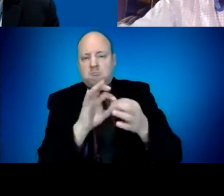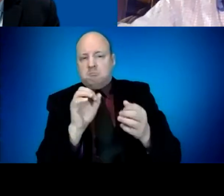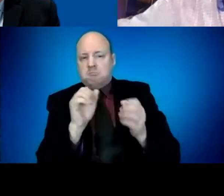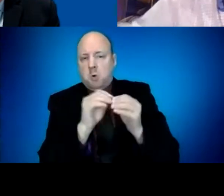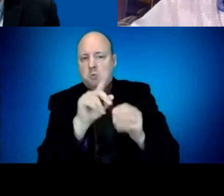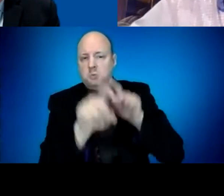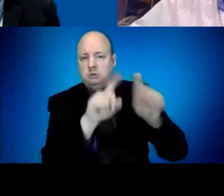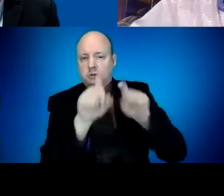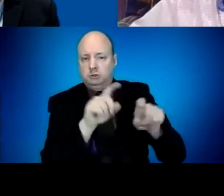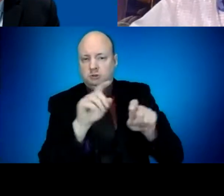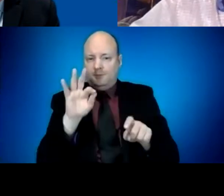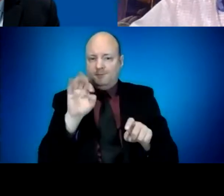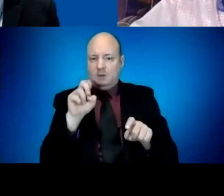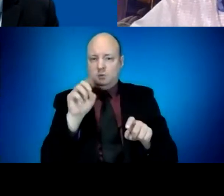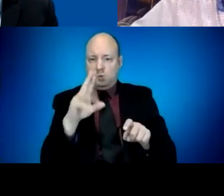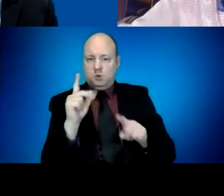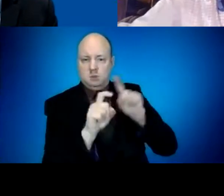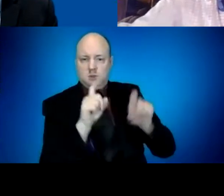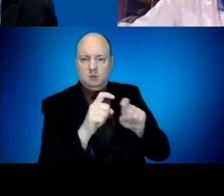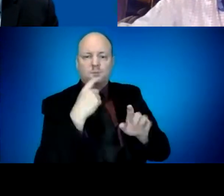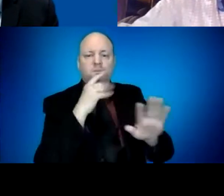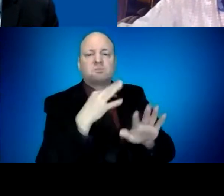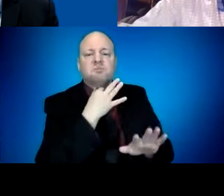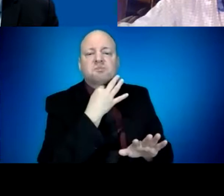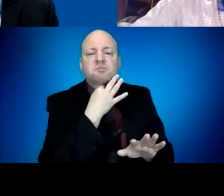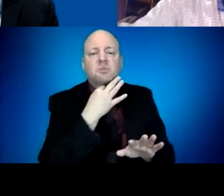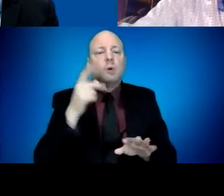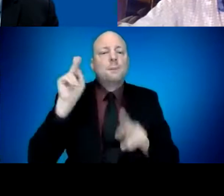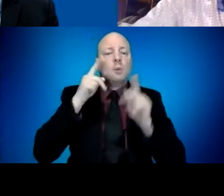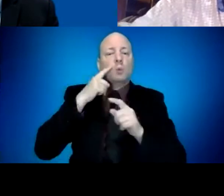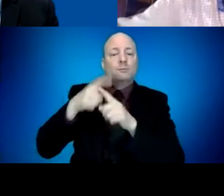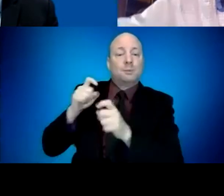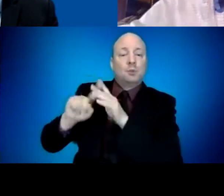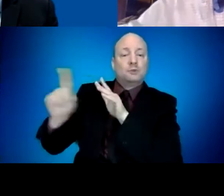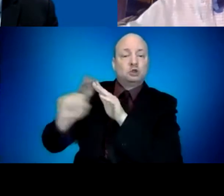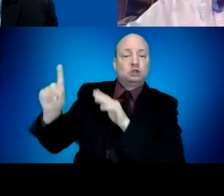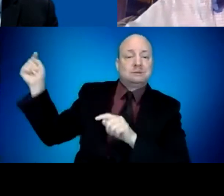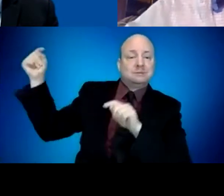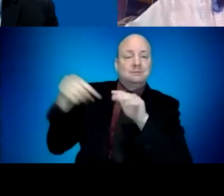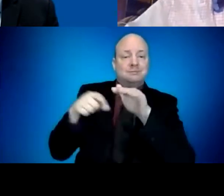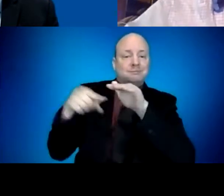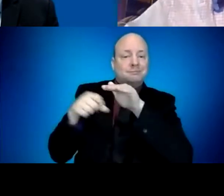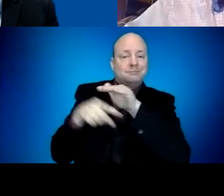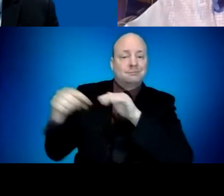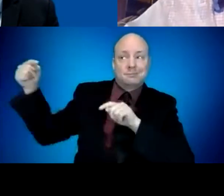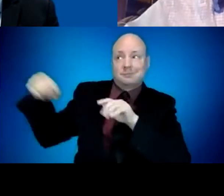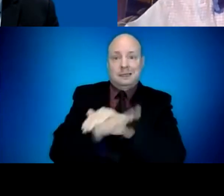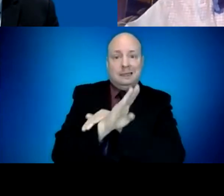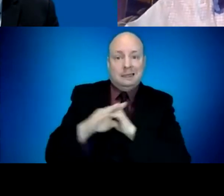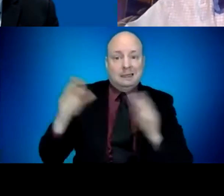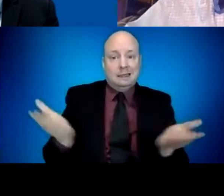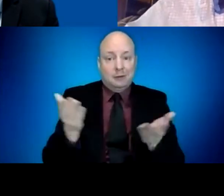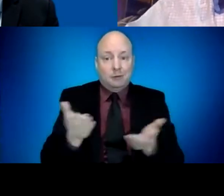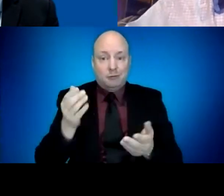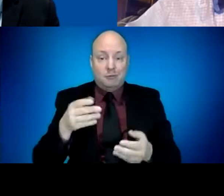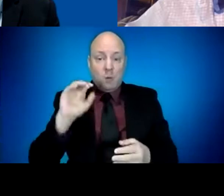entirely distinct culture. So is OHA, is the state reaching out to them individually and tailoring communication with